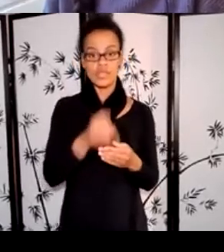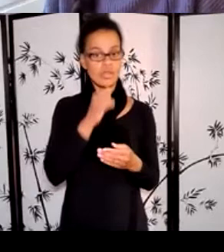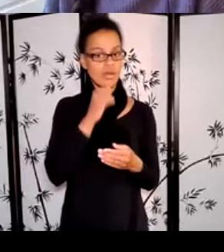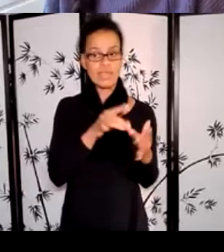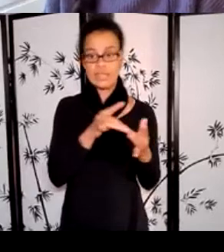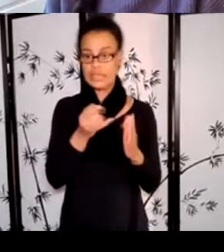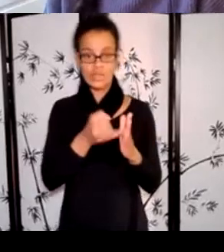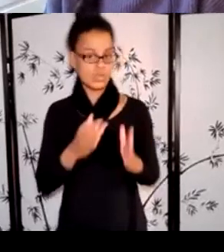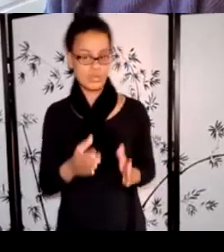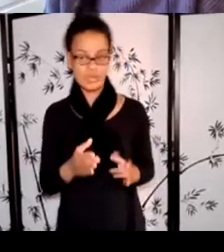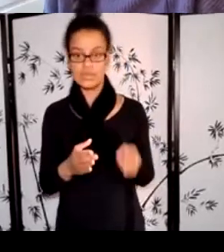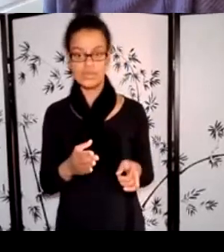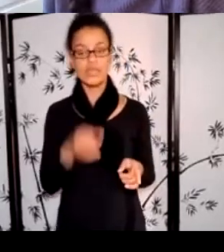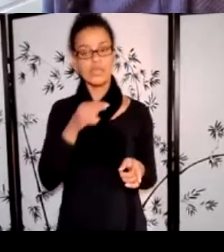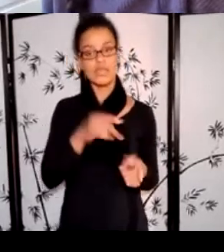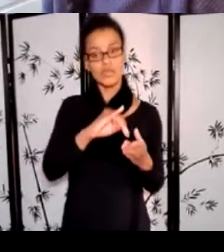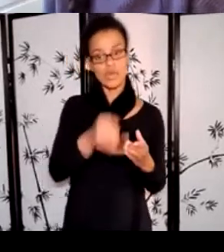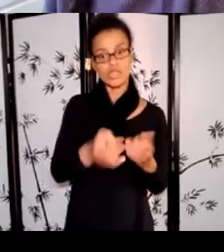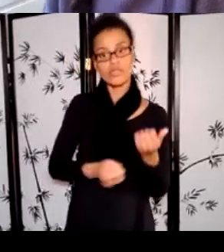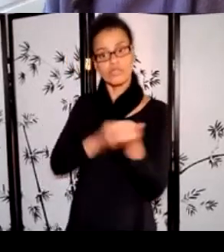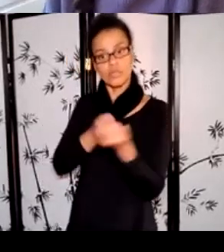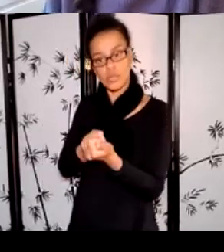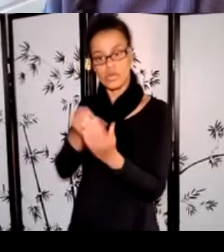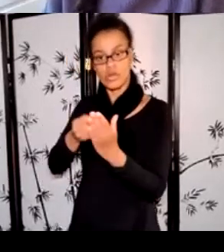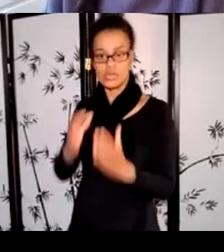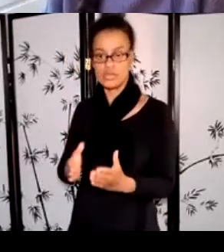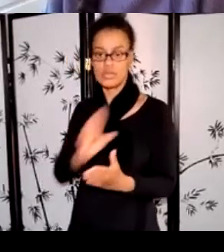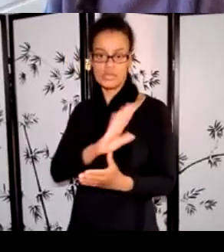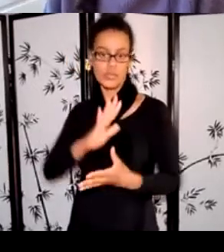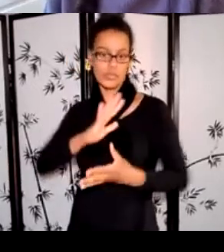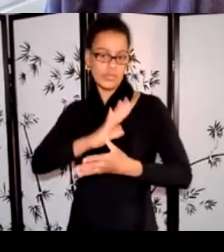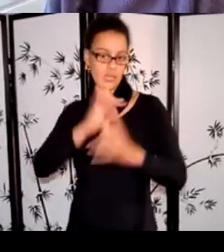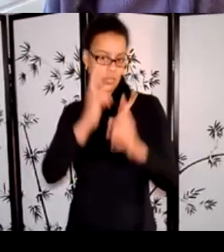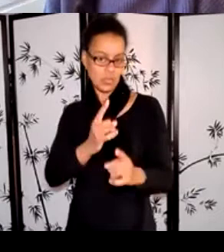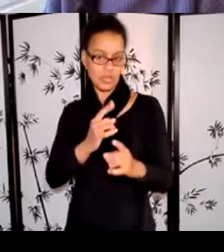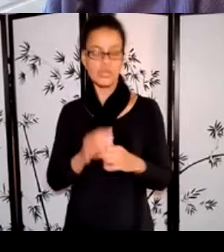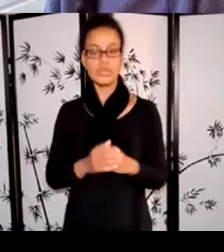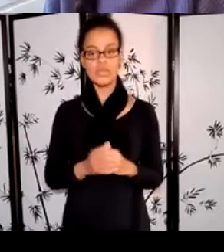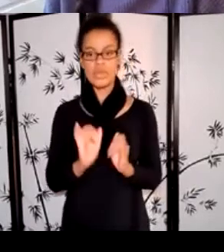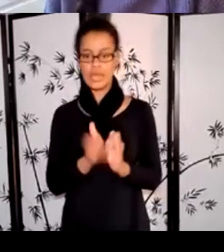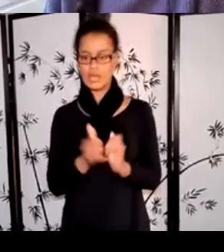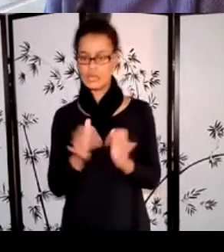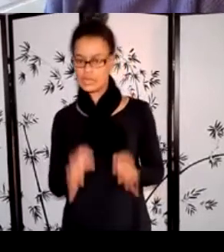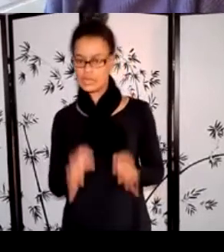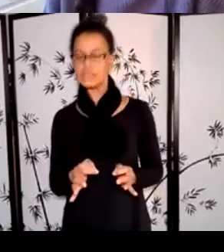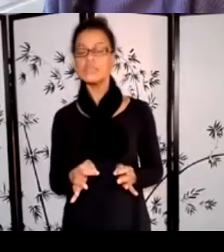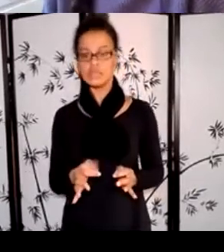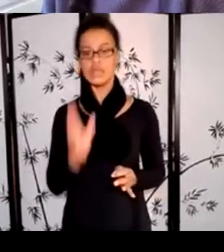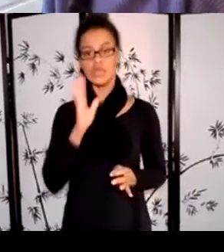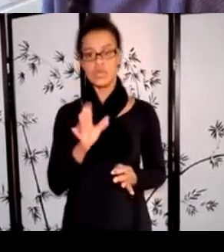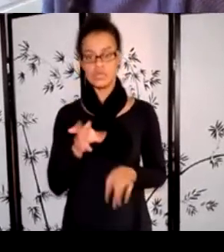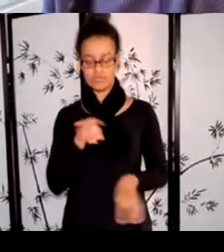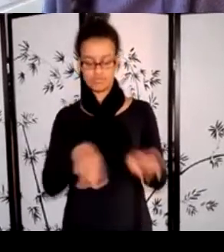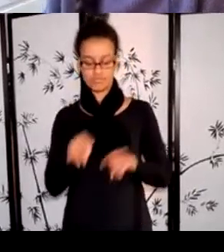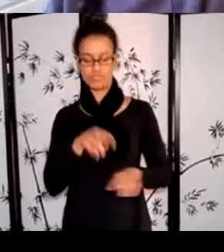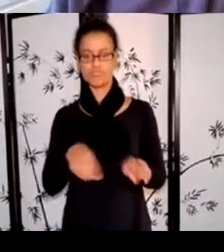collaborate with and primarily support artists. So as somewhat of a test, we will consider applications from individuals working in the